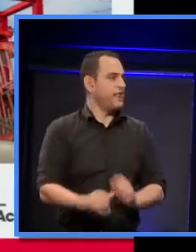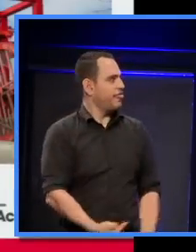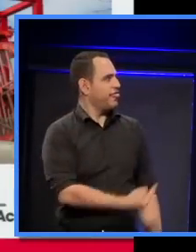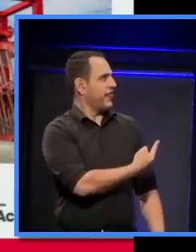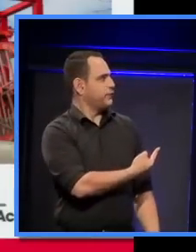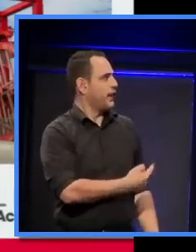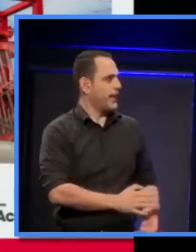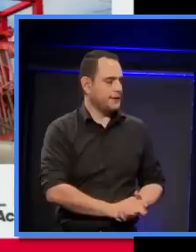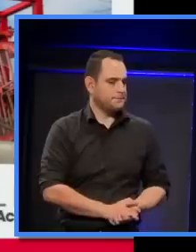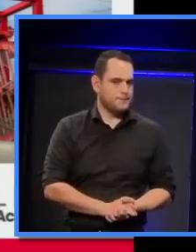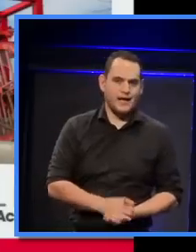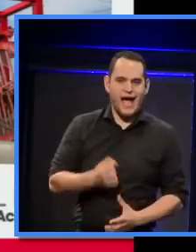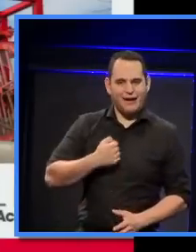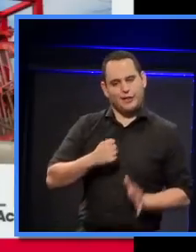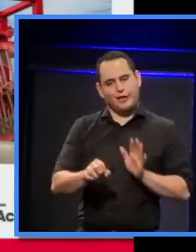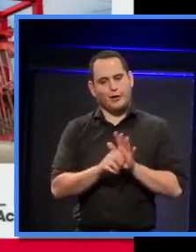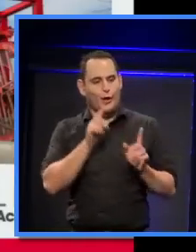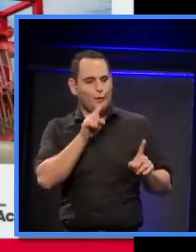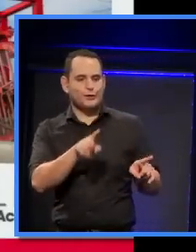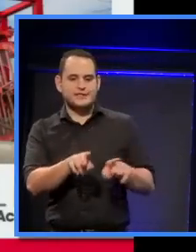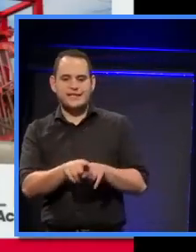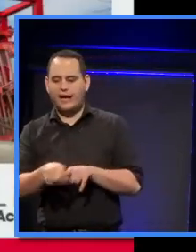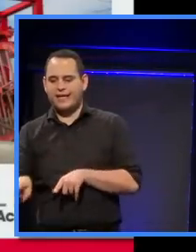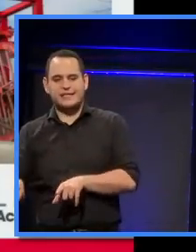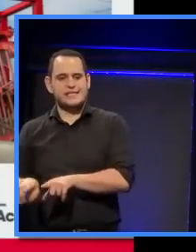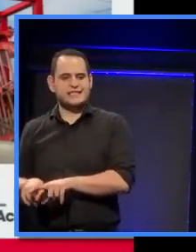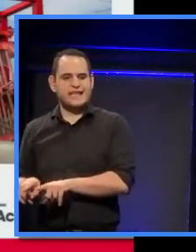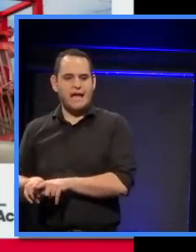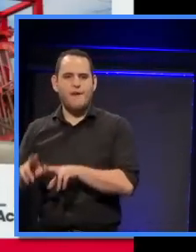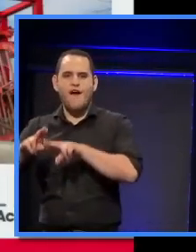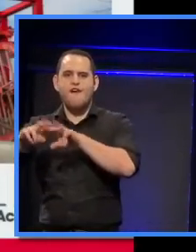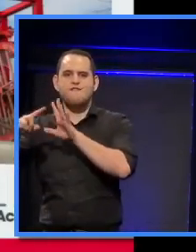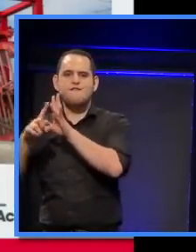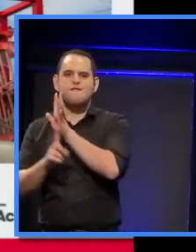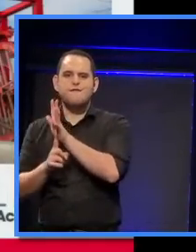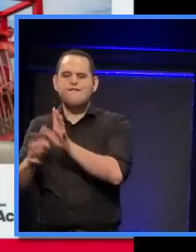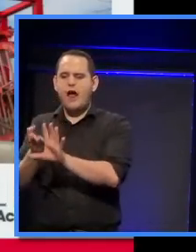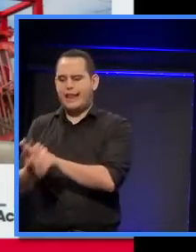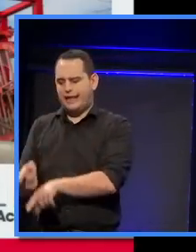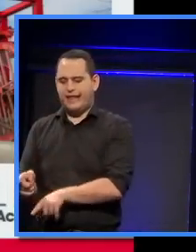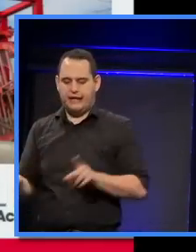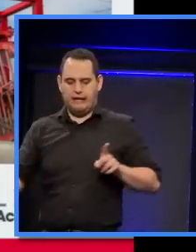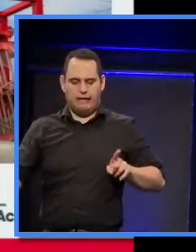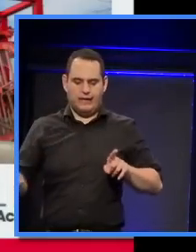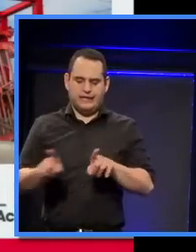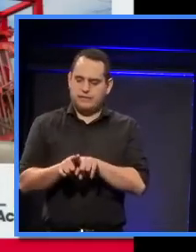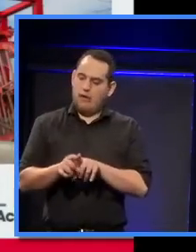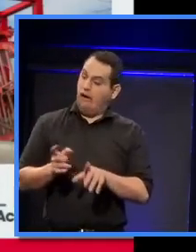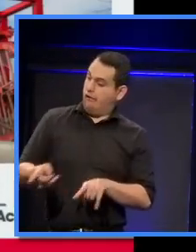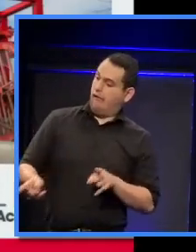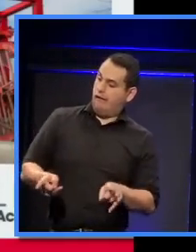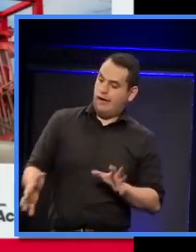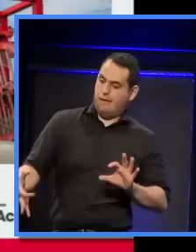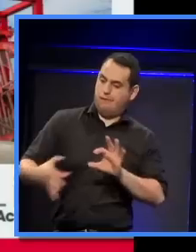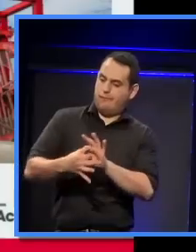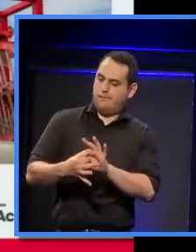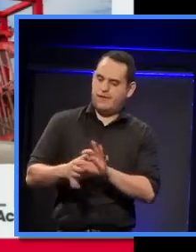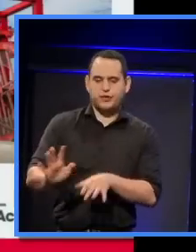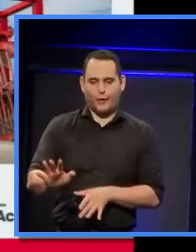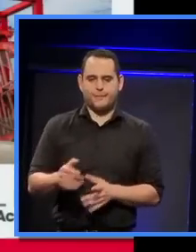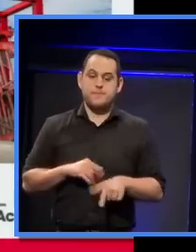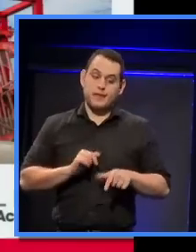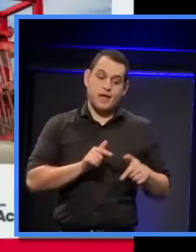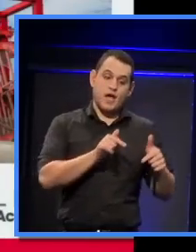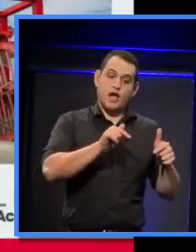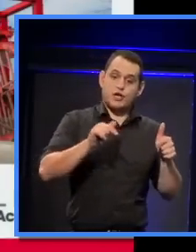but it turns out it wasn't. The client's acoustician was somebody who we'd